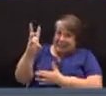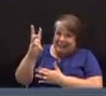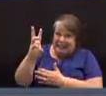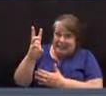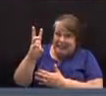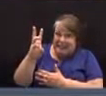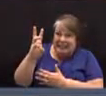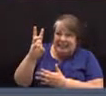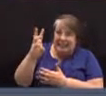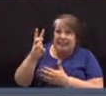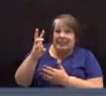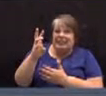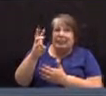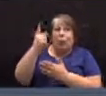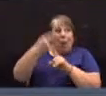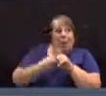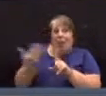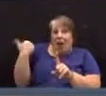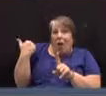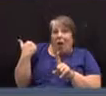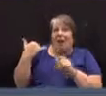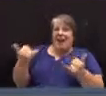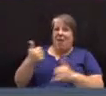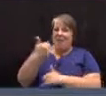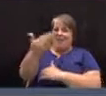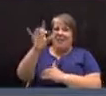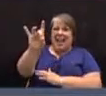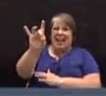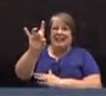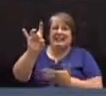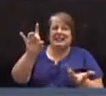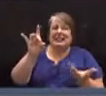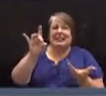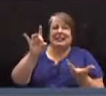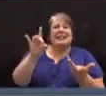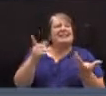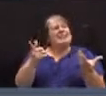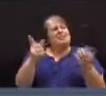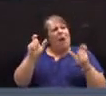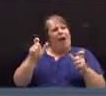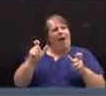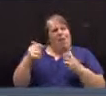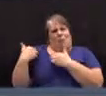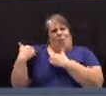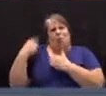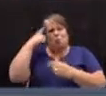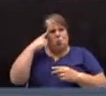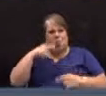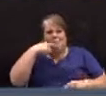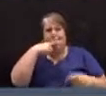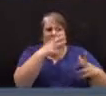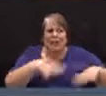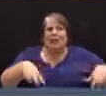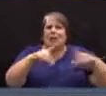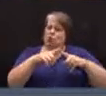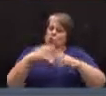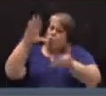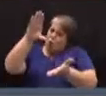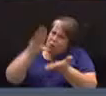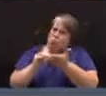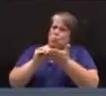a month or so ago. Now, we're at $15.08. We have an obligation to the public to reduce the budget